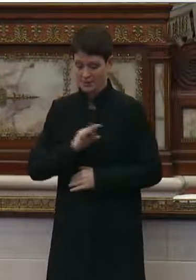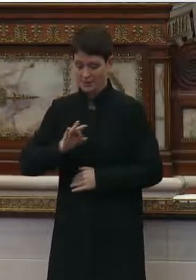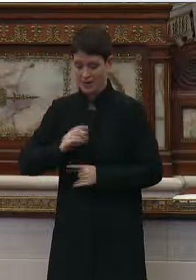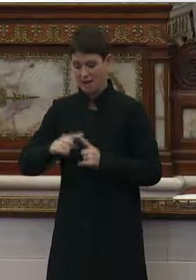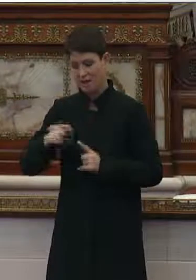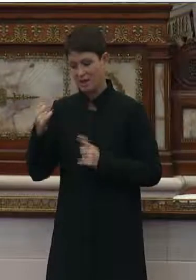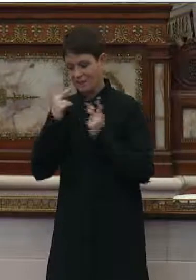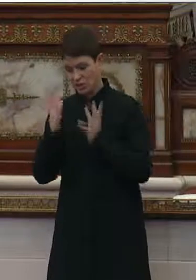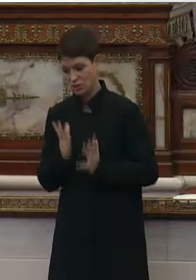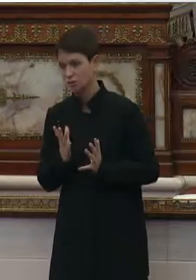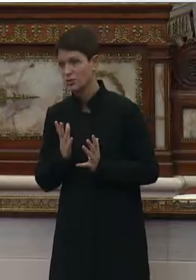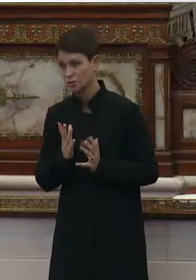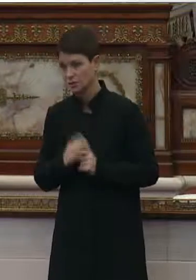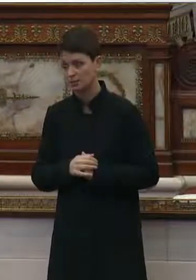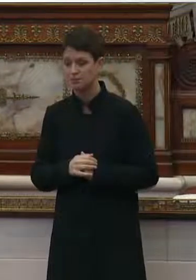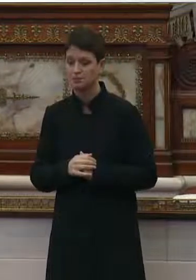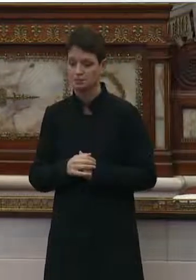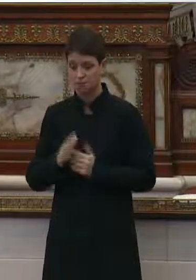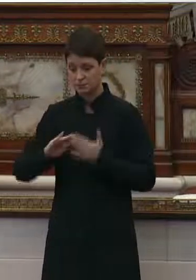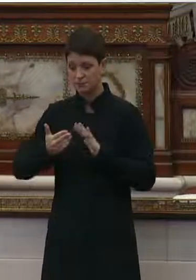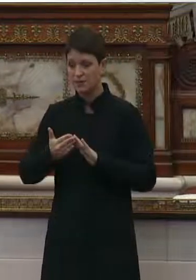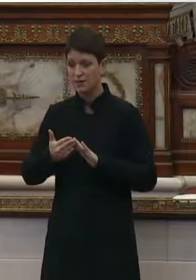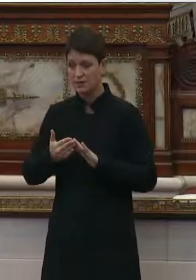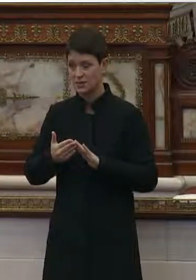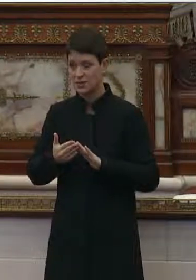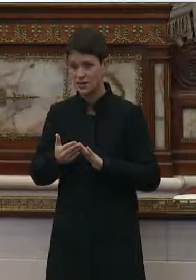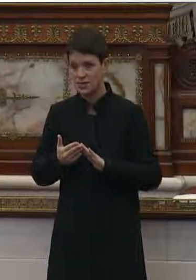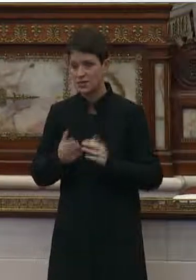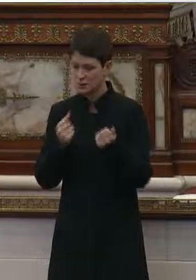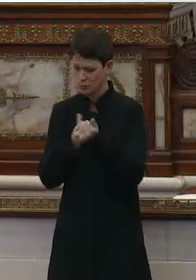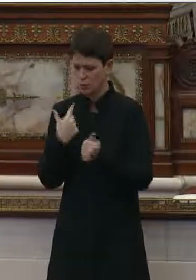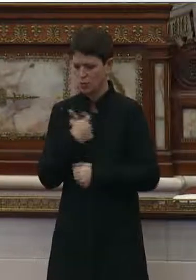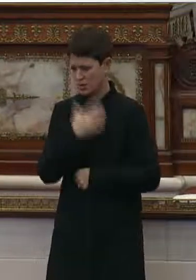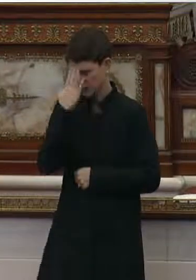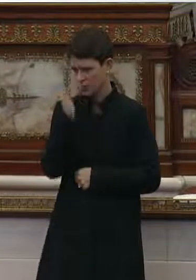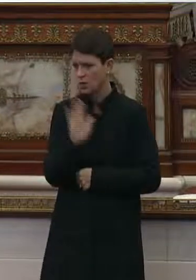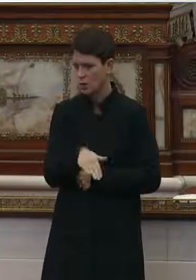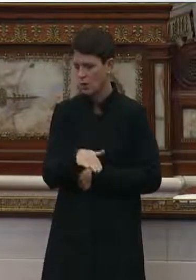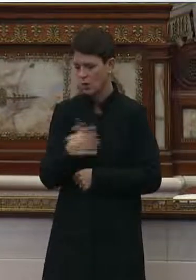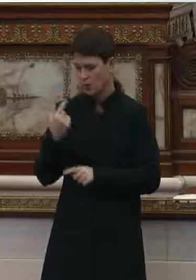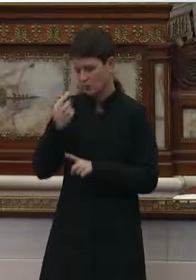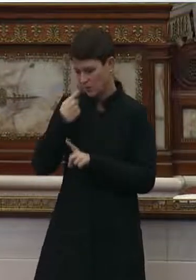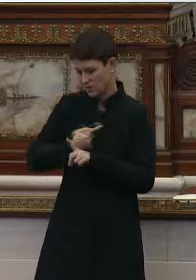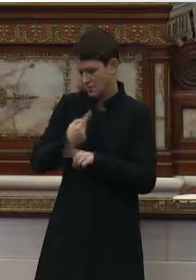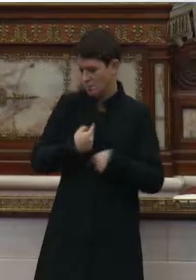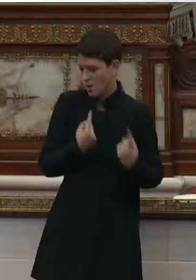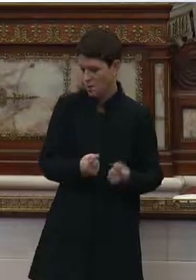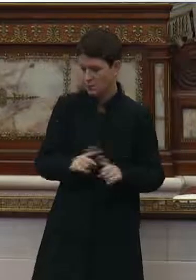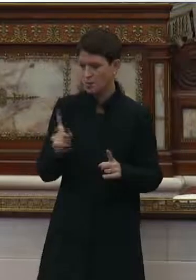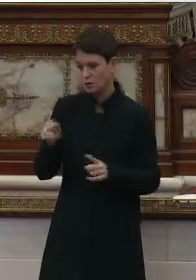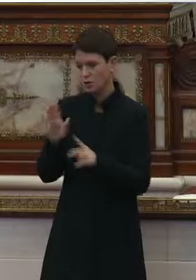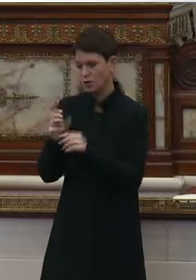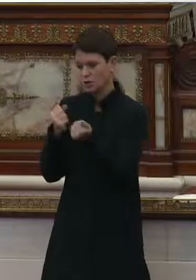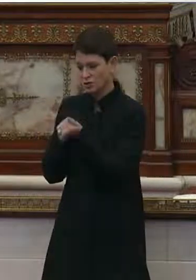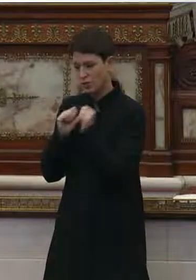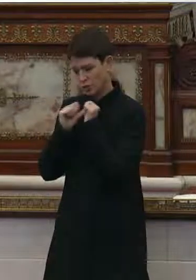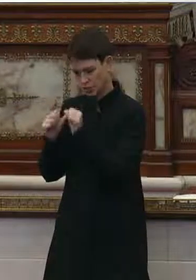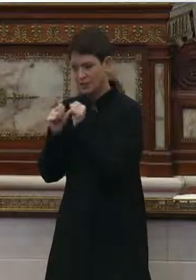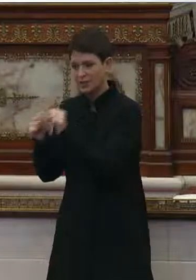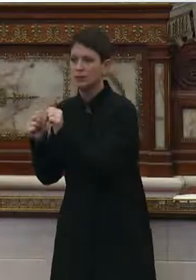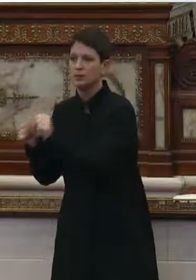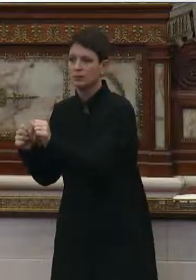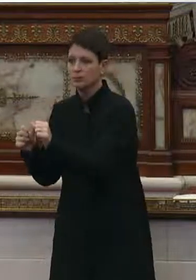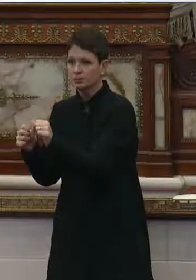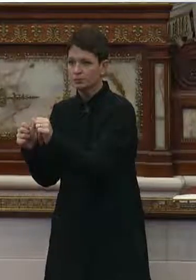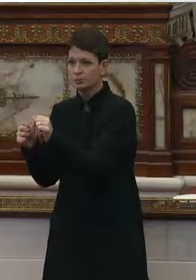and others. I know the city has our back, though these last months, but we need your support to continue